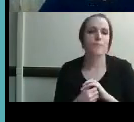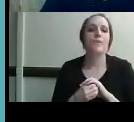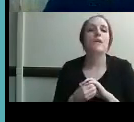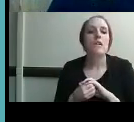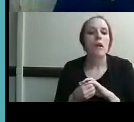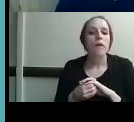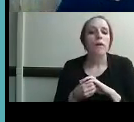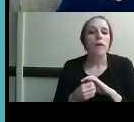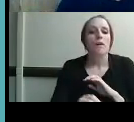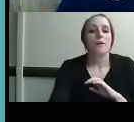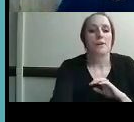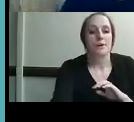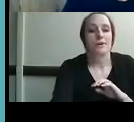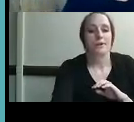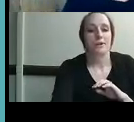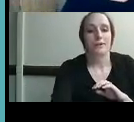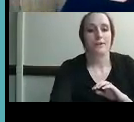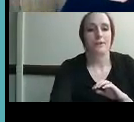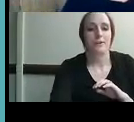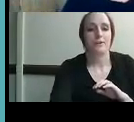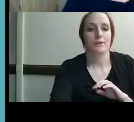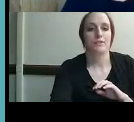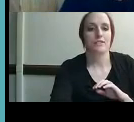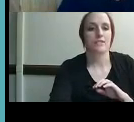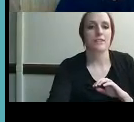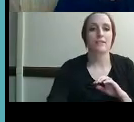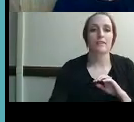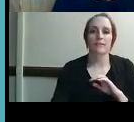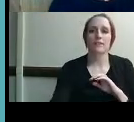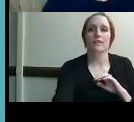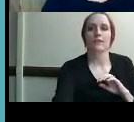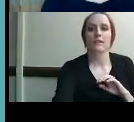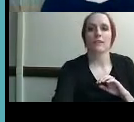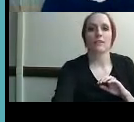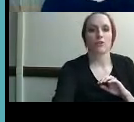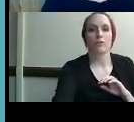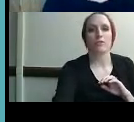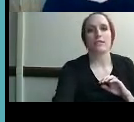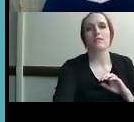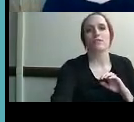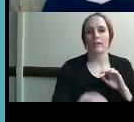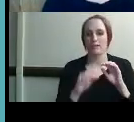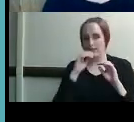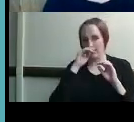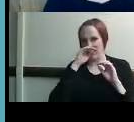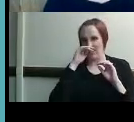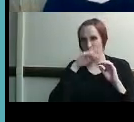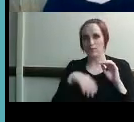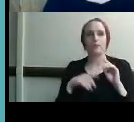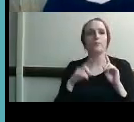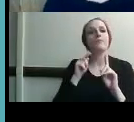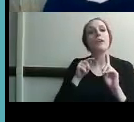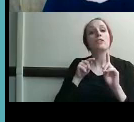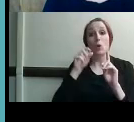back to steve uh if you remember steve was a deaf consumer wanted to be able to use a phone um the obvious